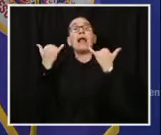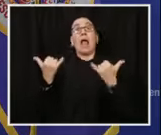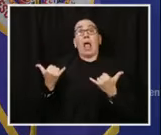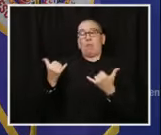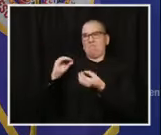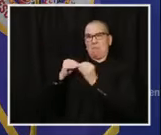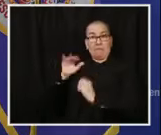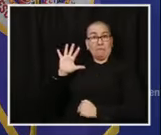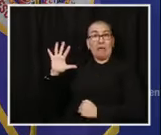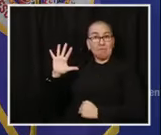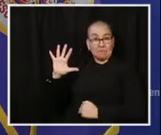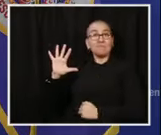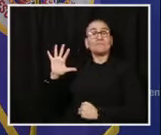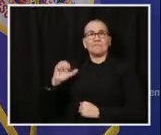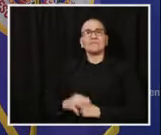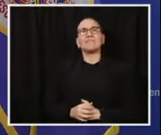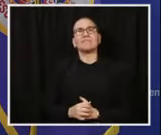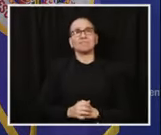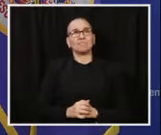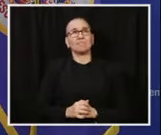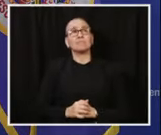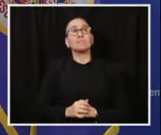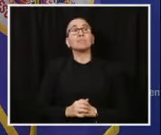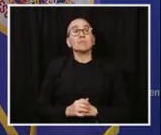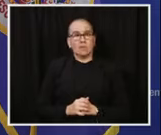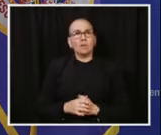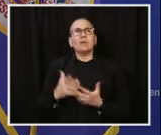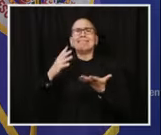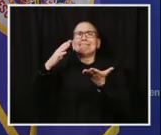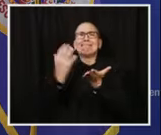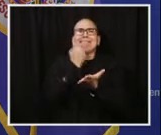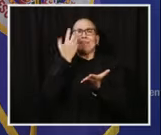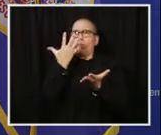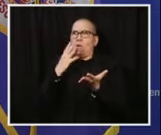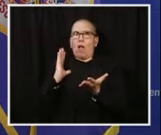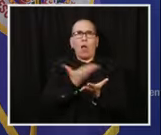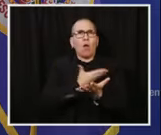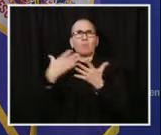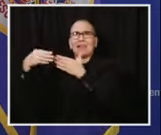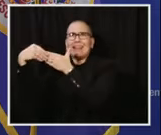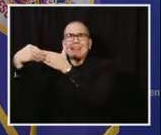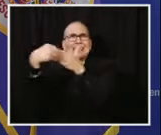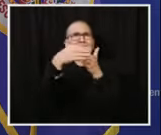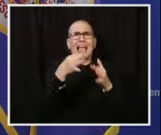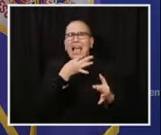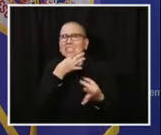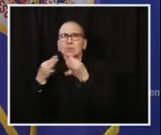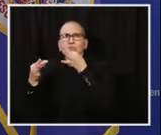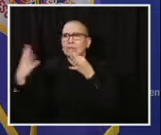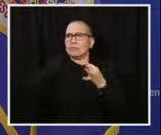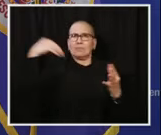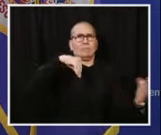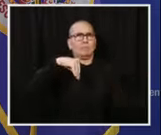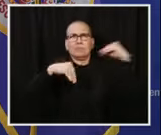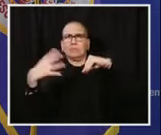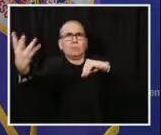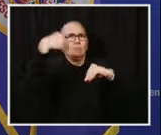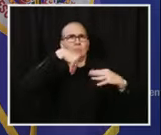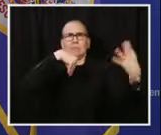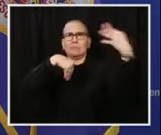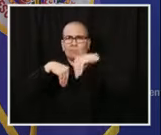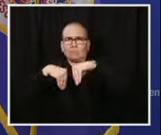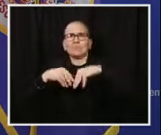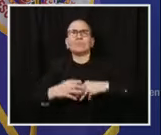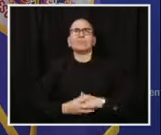was to really better leverage our partnerships so that we were taking full advantage of the skills of all of our partners,